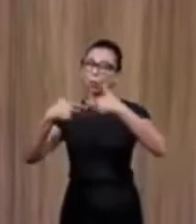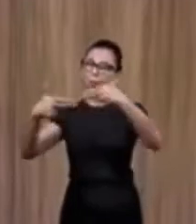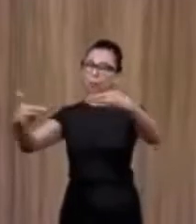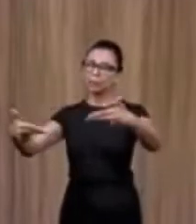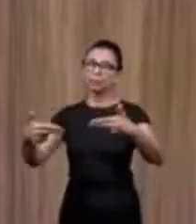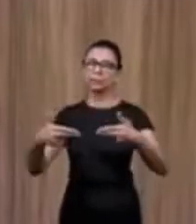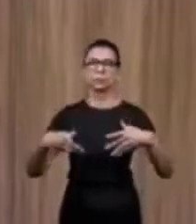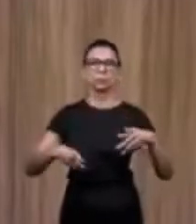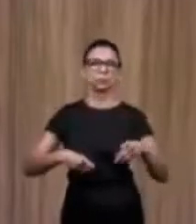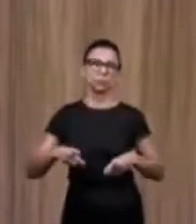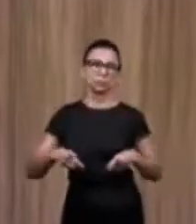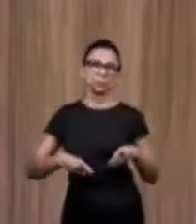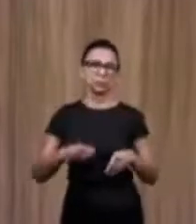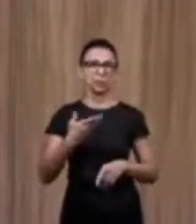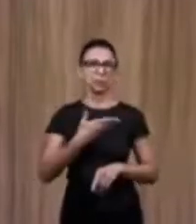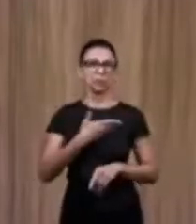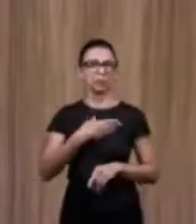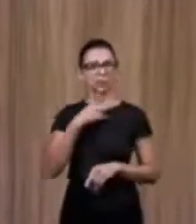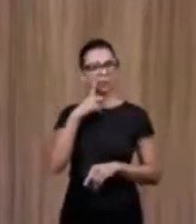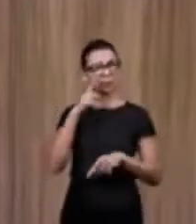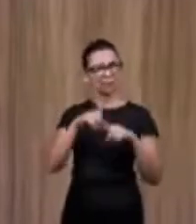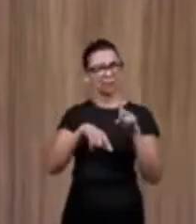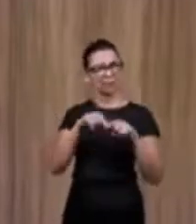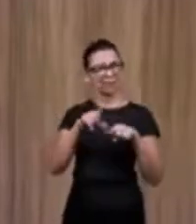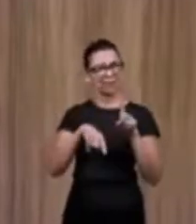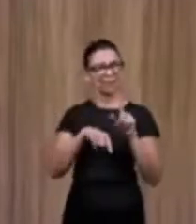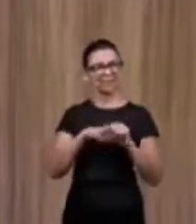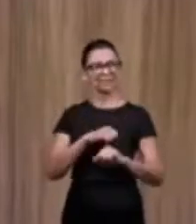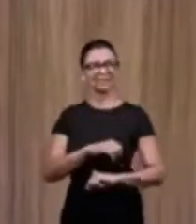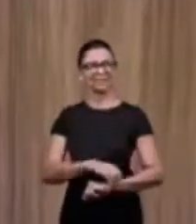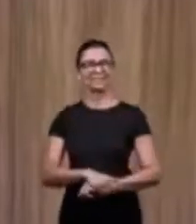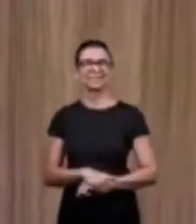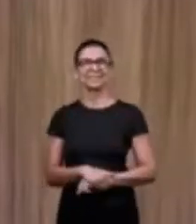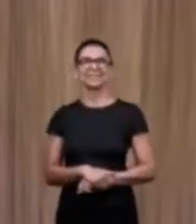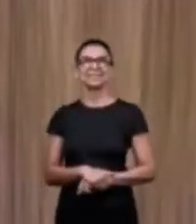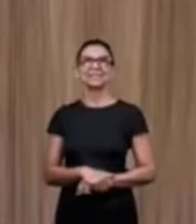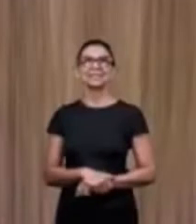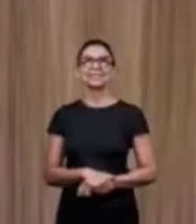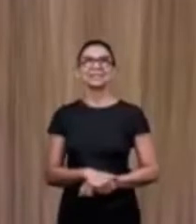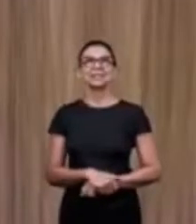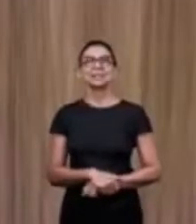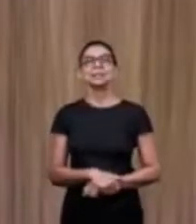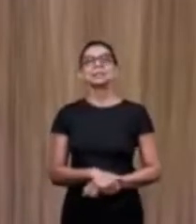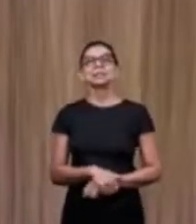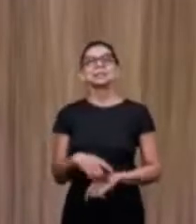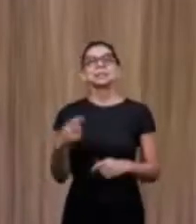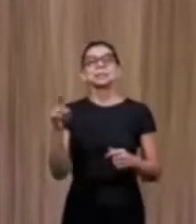give it to a younger brother cousin or friend let's look at the materials